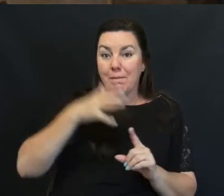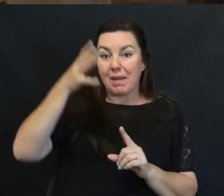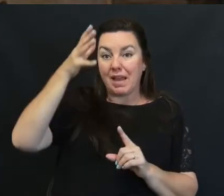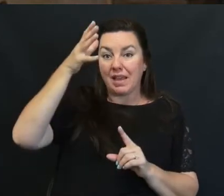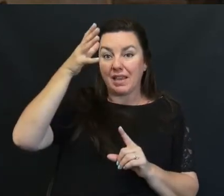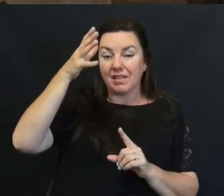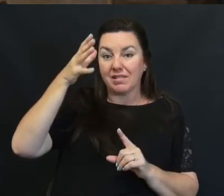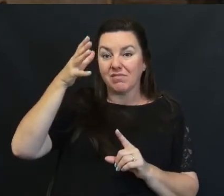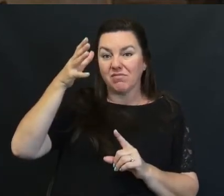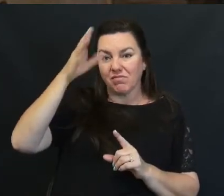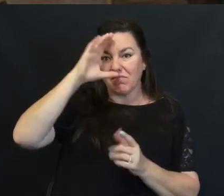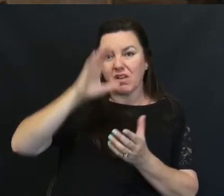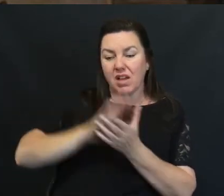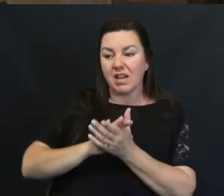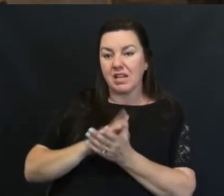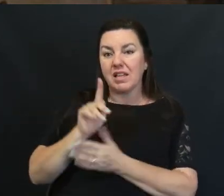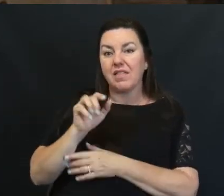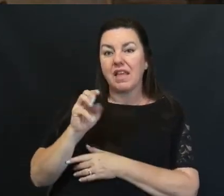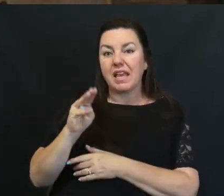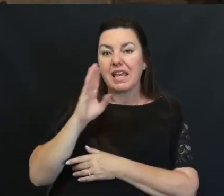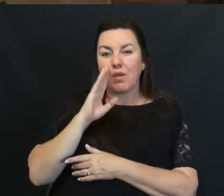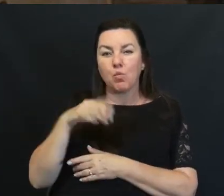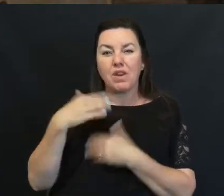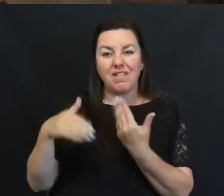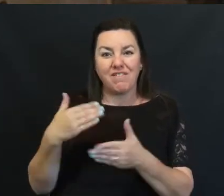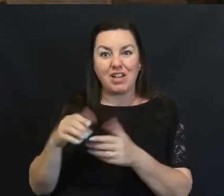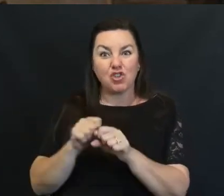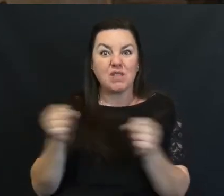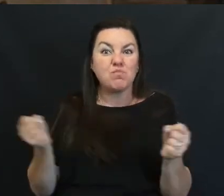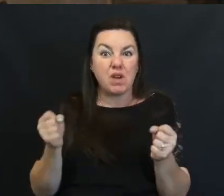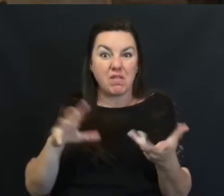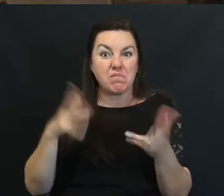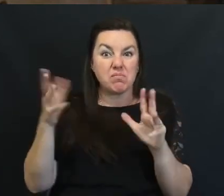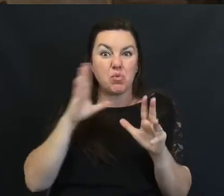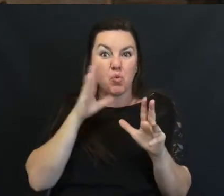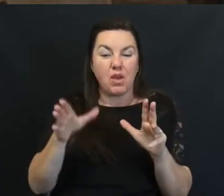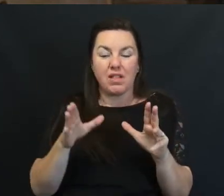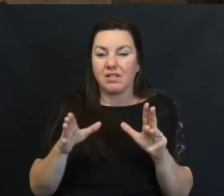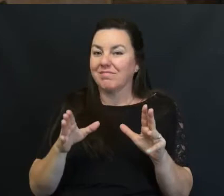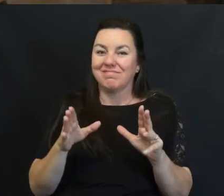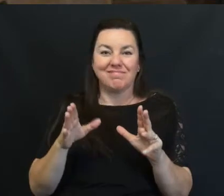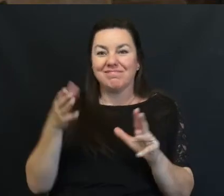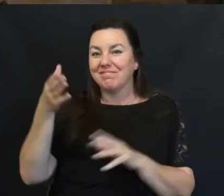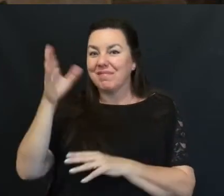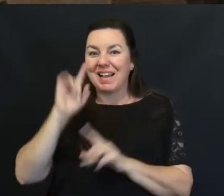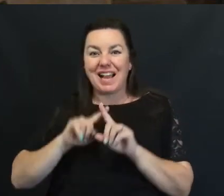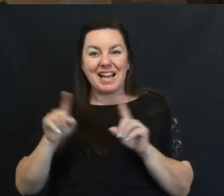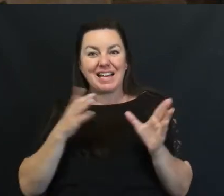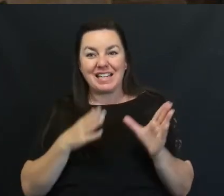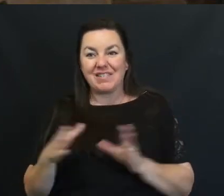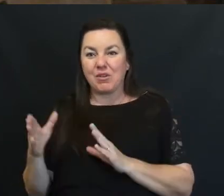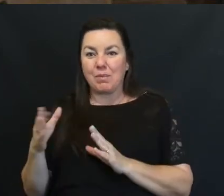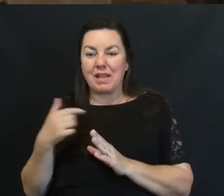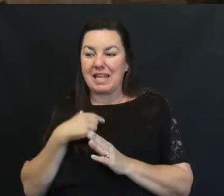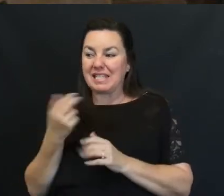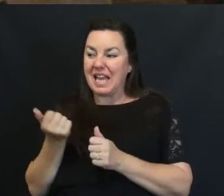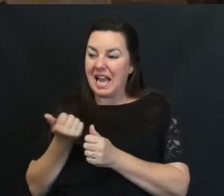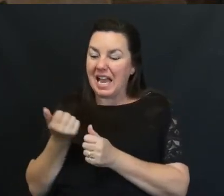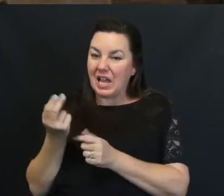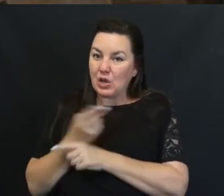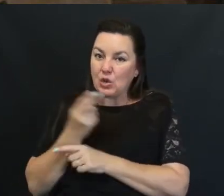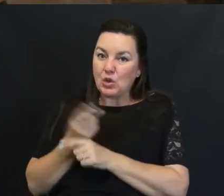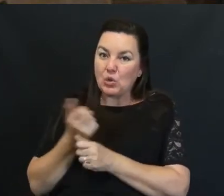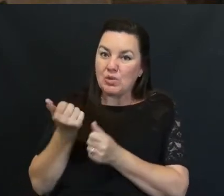dad That said Kim would Eventually break But God Had different Plans for me I exhausted Every solution